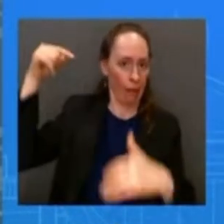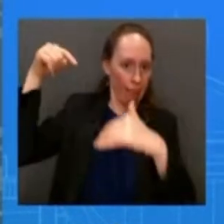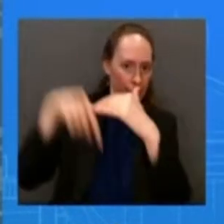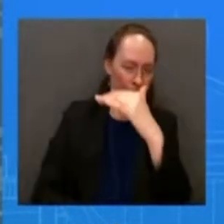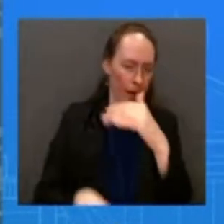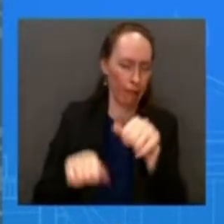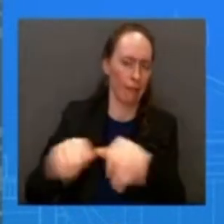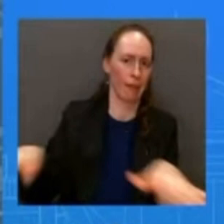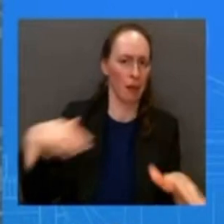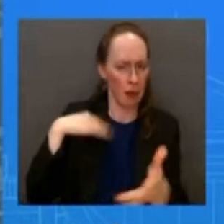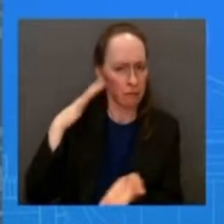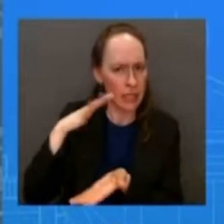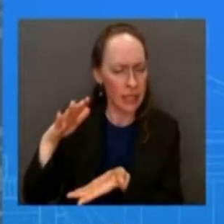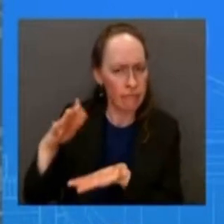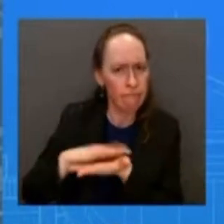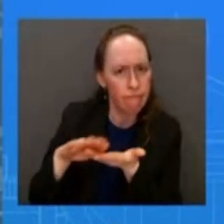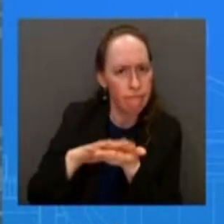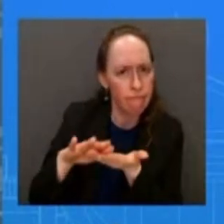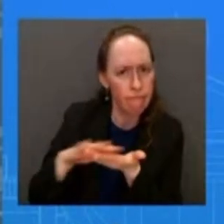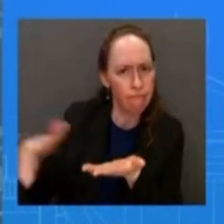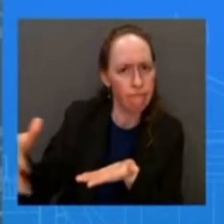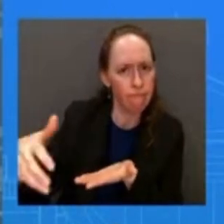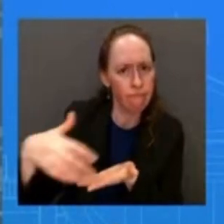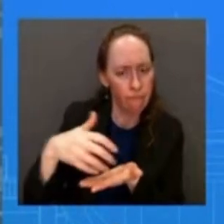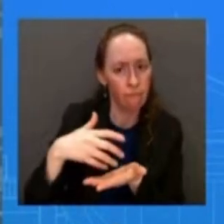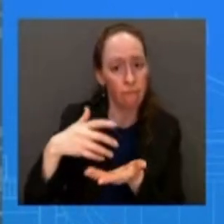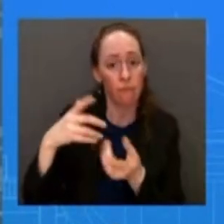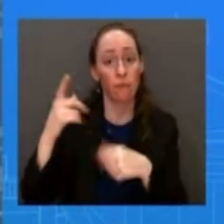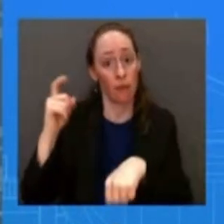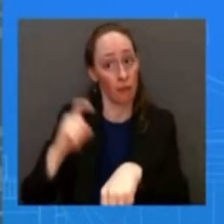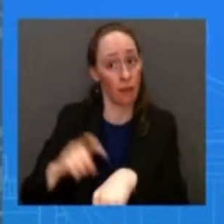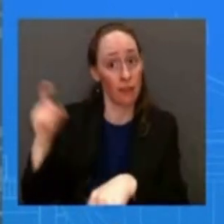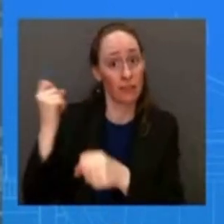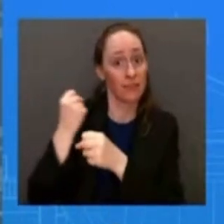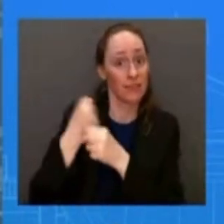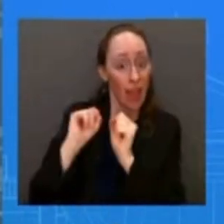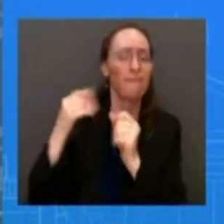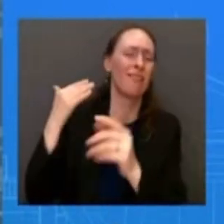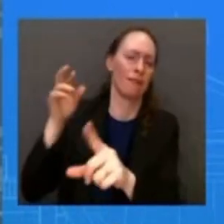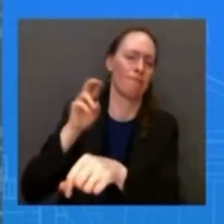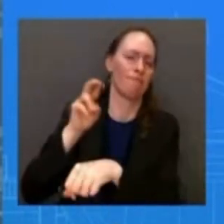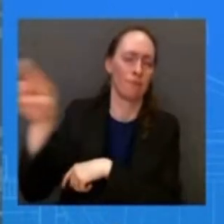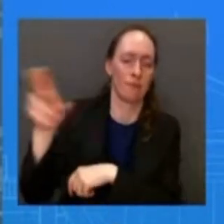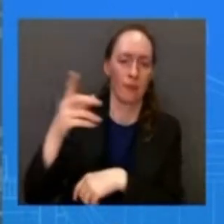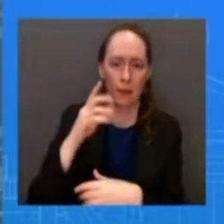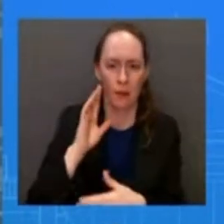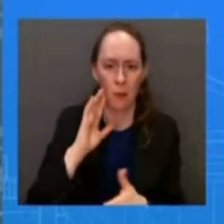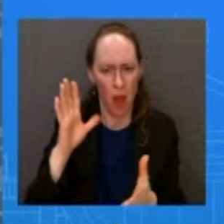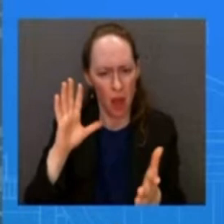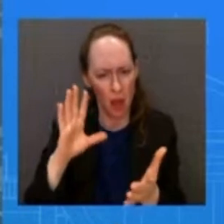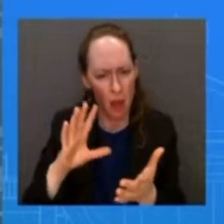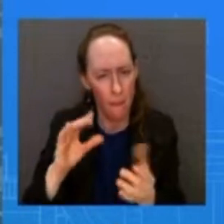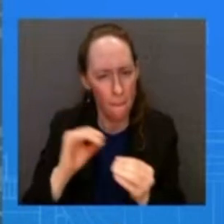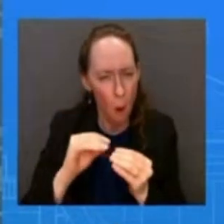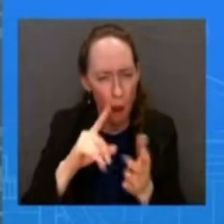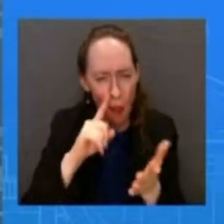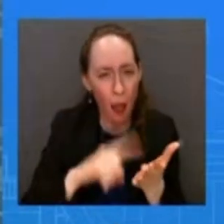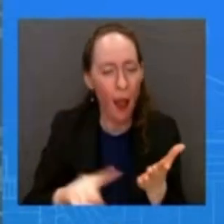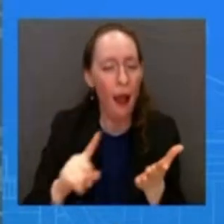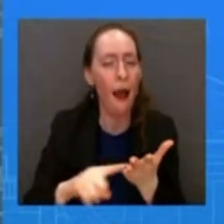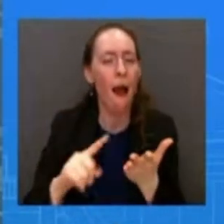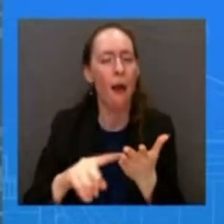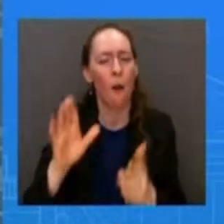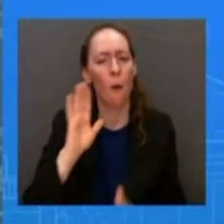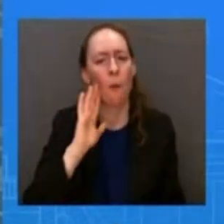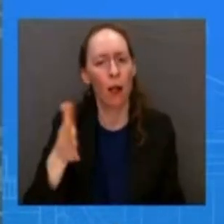able to do that they shot it down and so we're going to learn a lot more because of the action that the president took and because of the